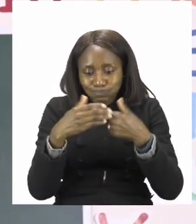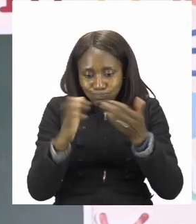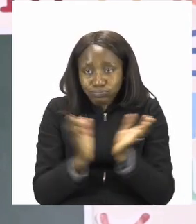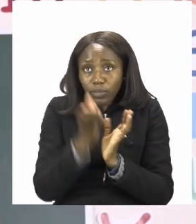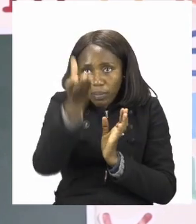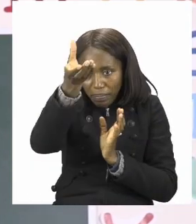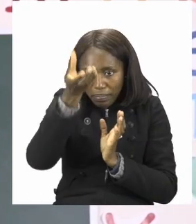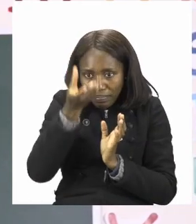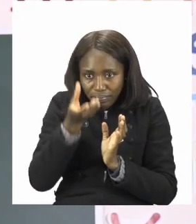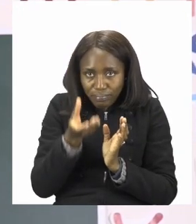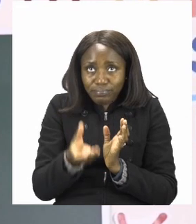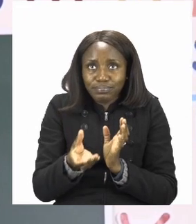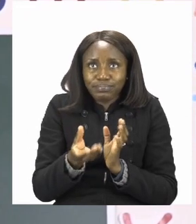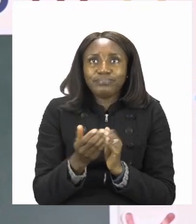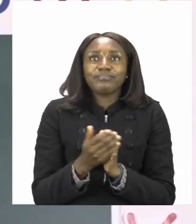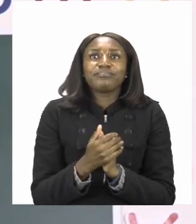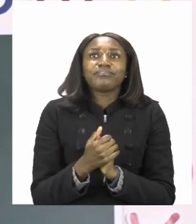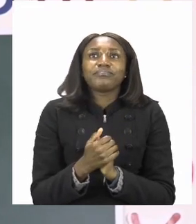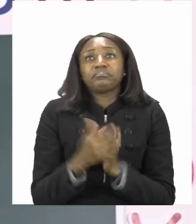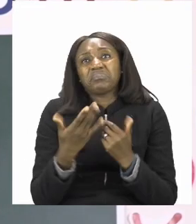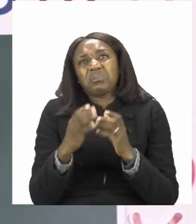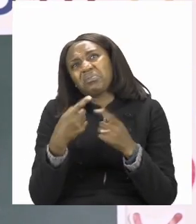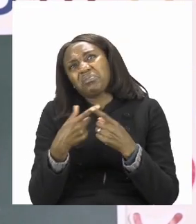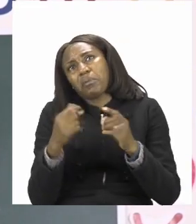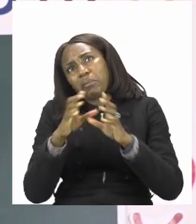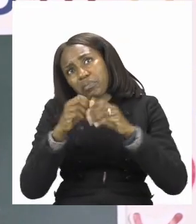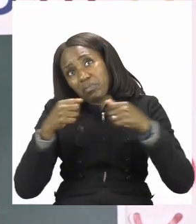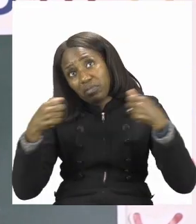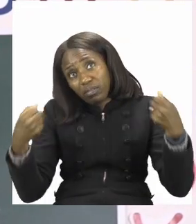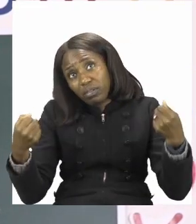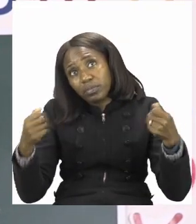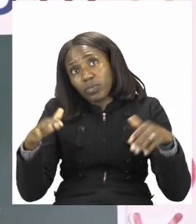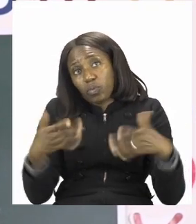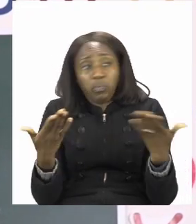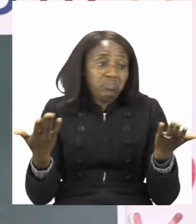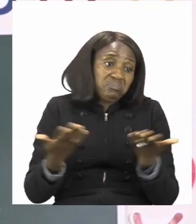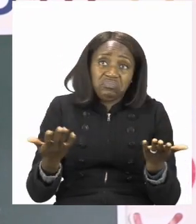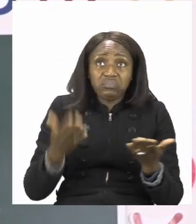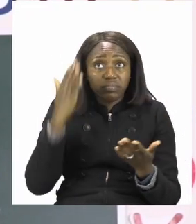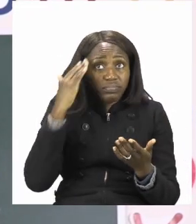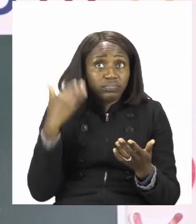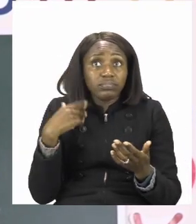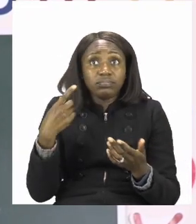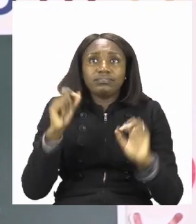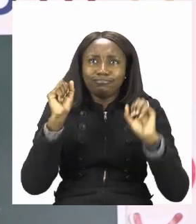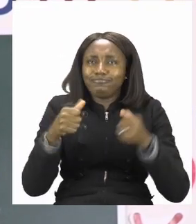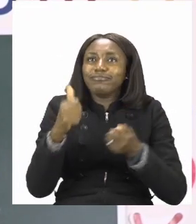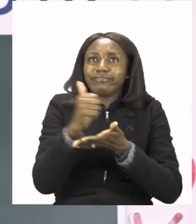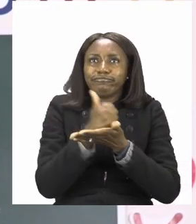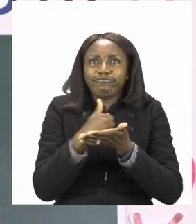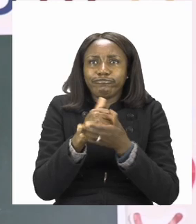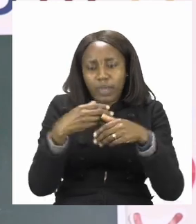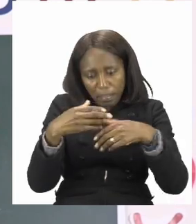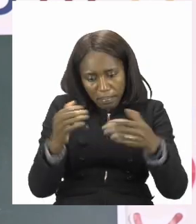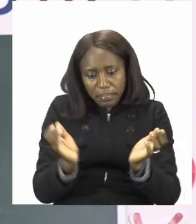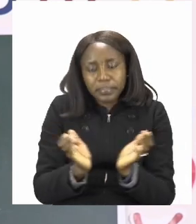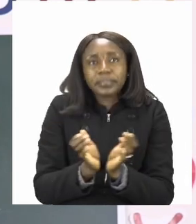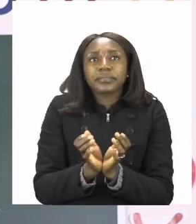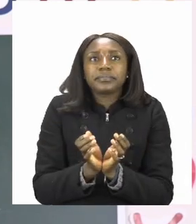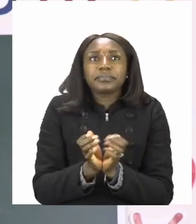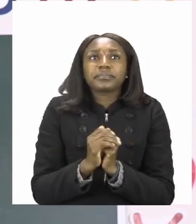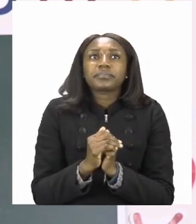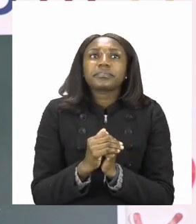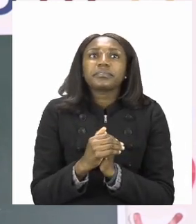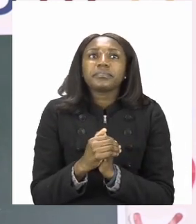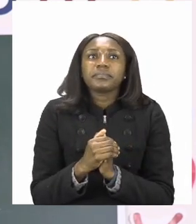Now we could be taking out from the cupboard, taking it off from the shelf, but so long we have a clean bow. So we're going